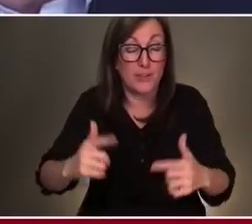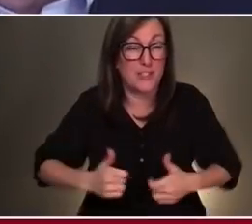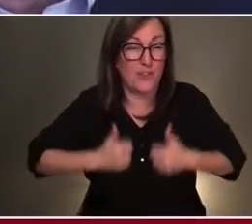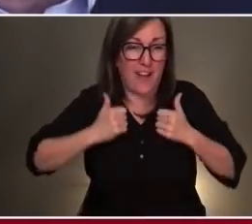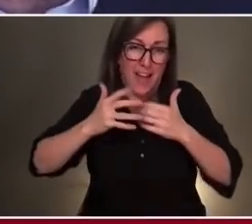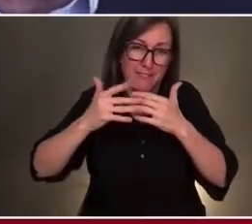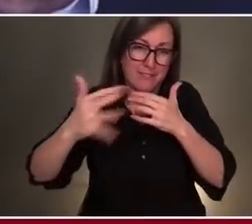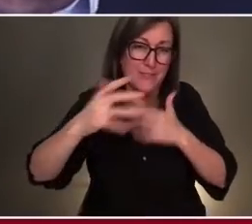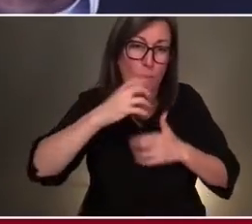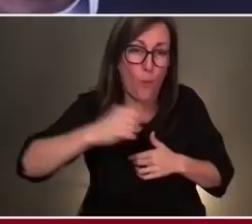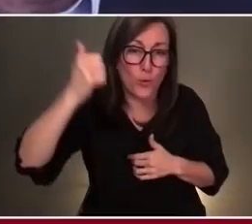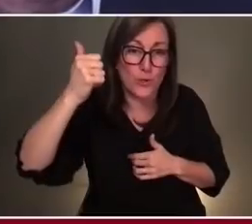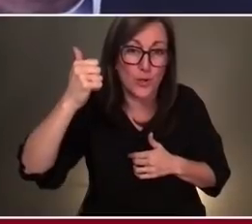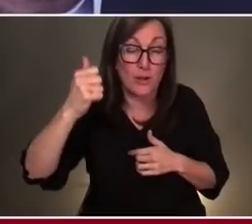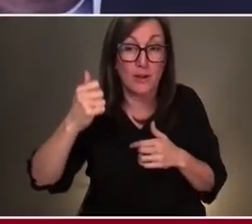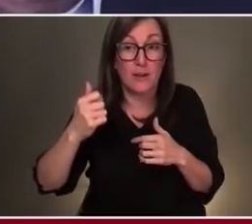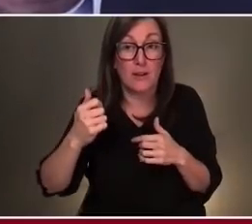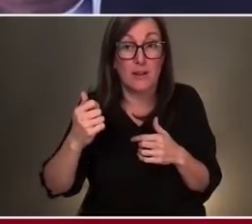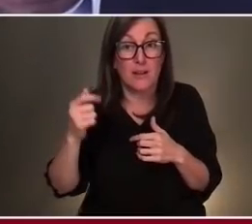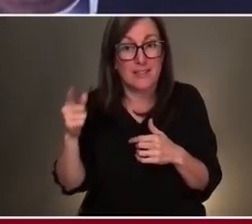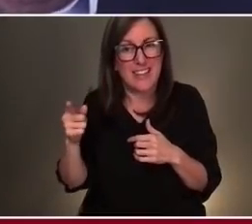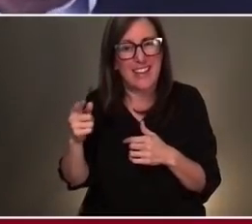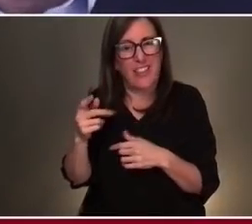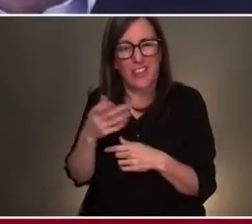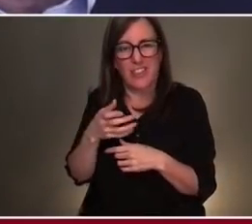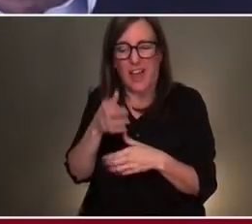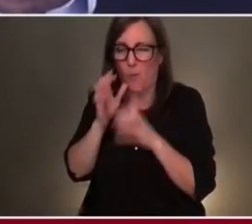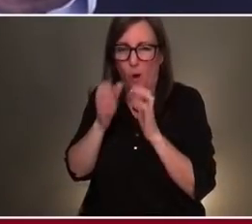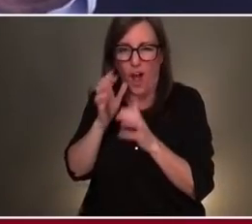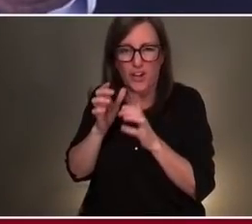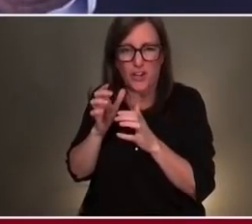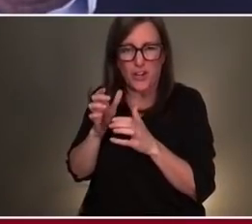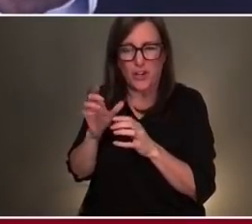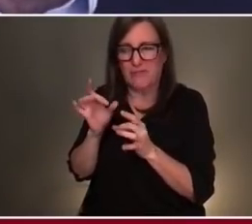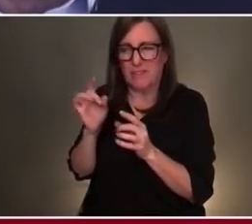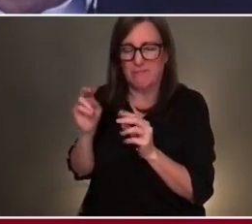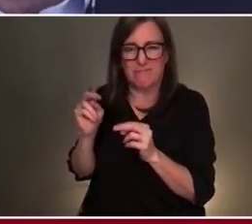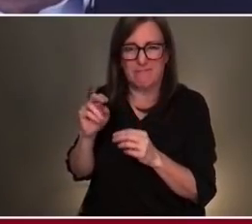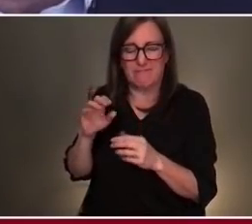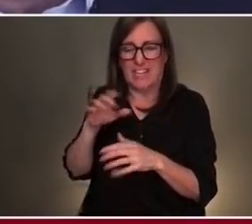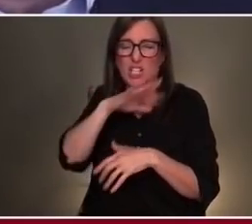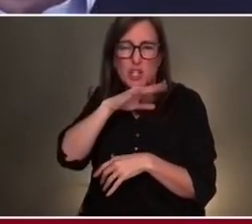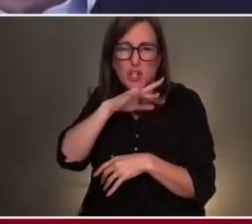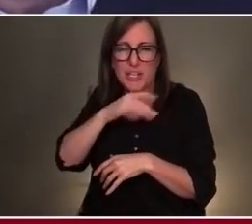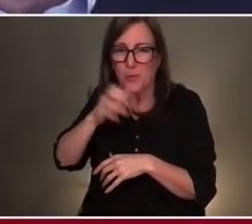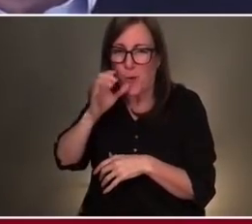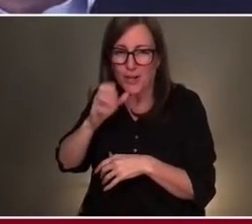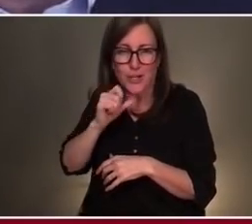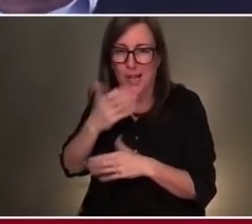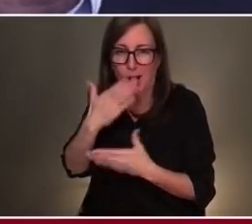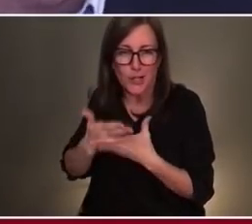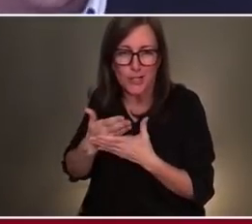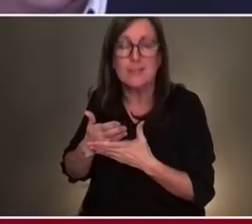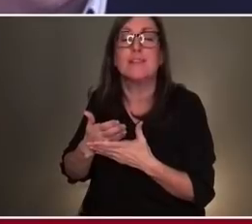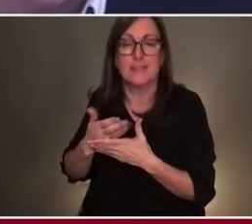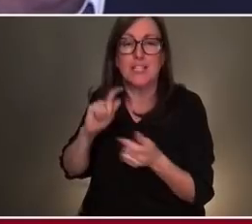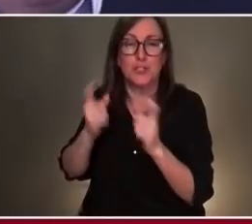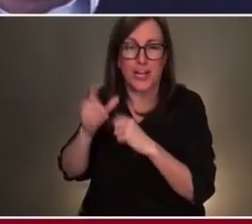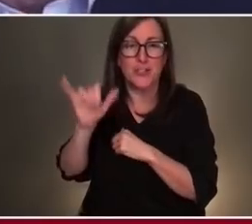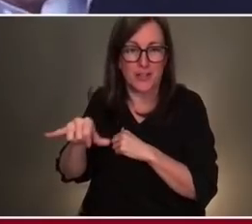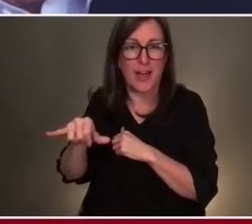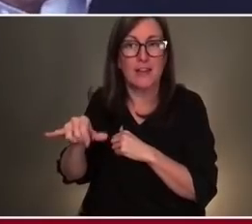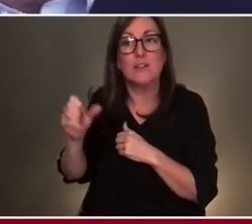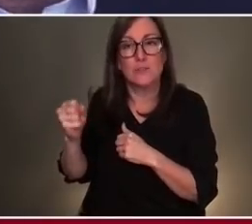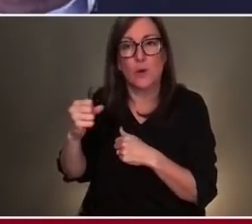occurred because somebody figured out, you know, drinking all that contaminated water, that wasn't good for you. Suddenly having a water system in place, oh my, look what that